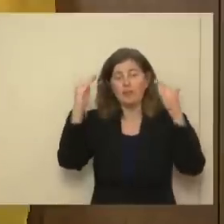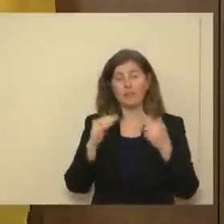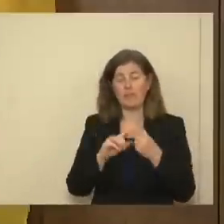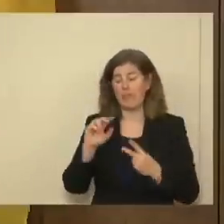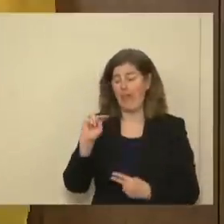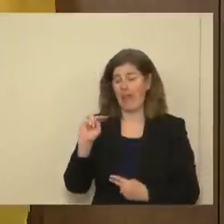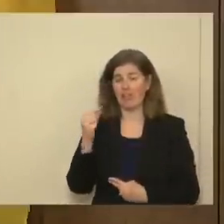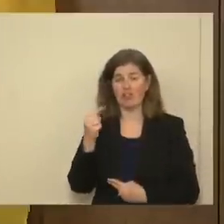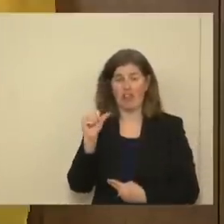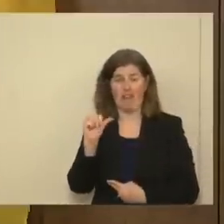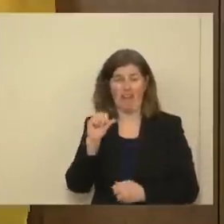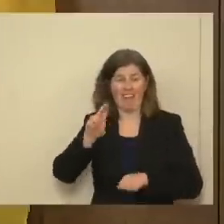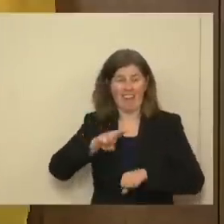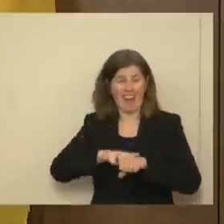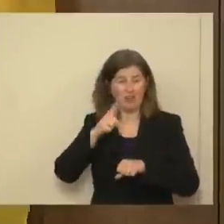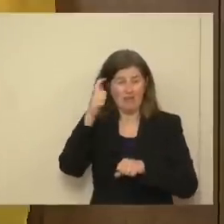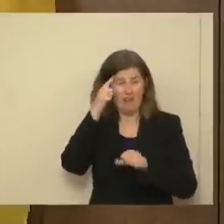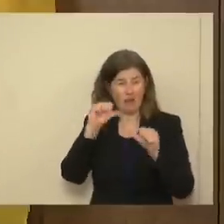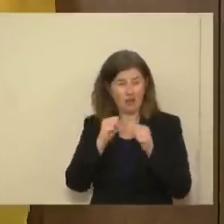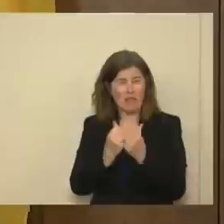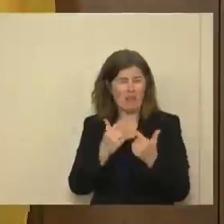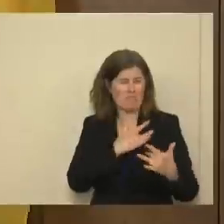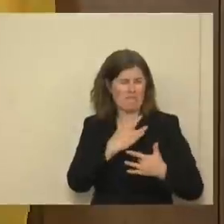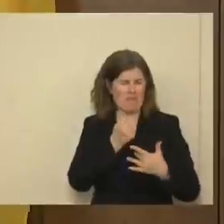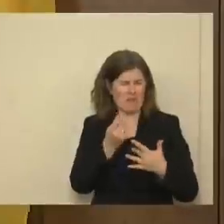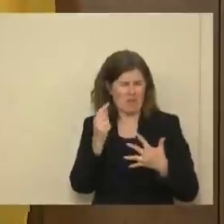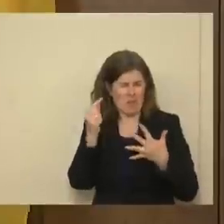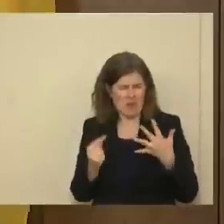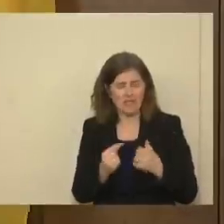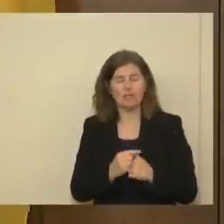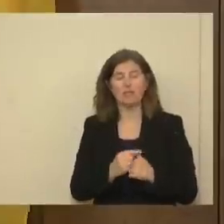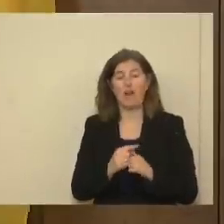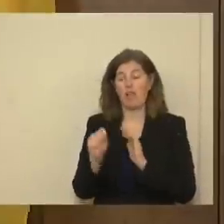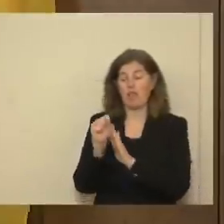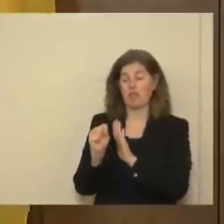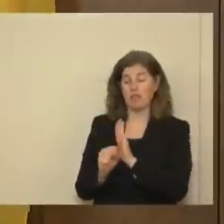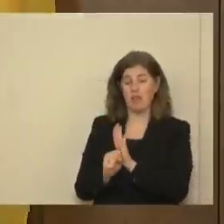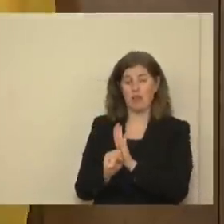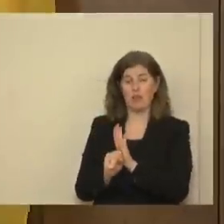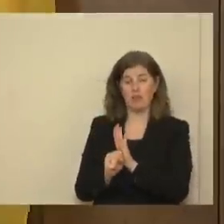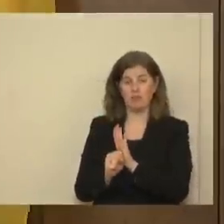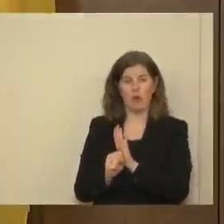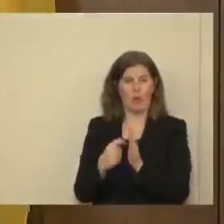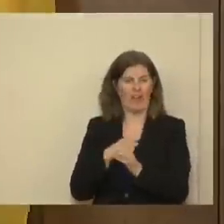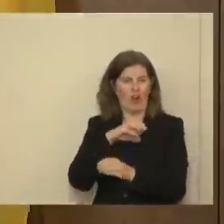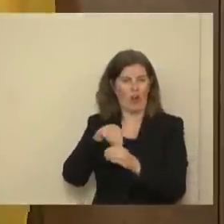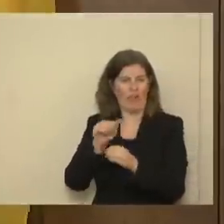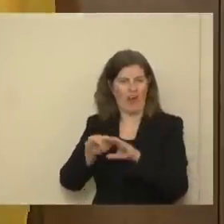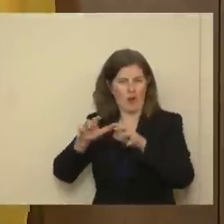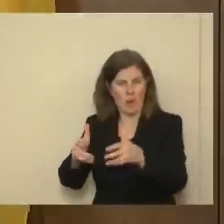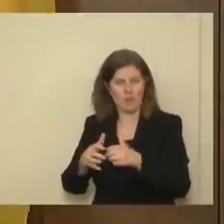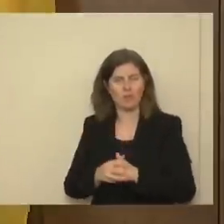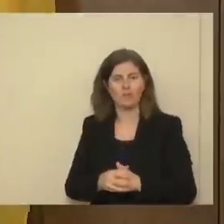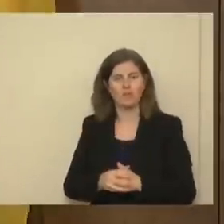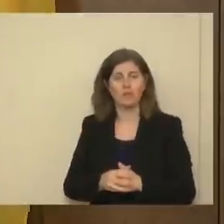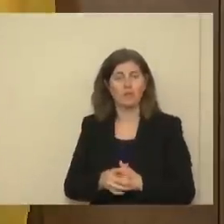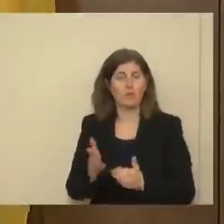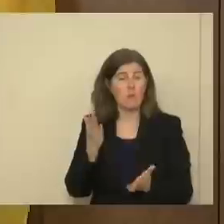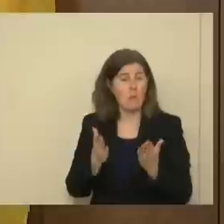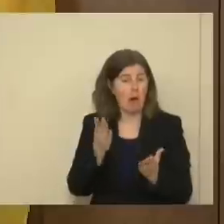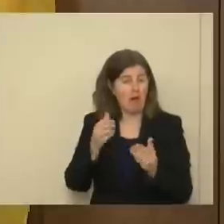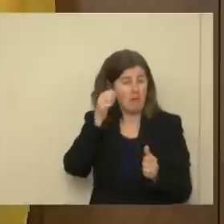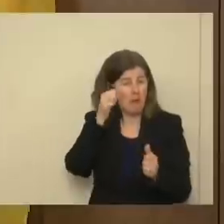NGA, the National Governors Association, is worried about a couple of things. The state is included in that group. You might